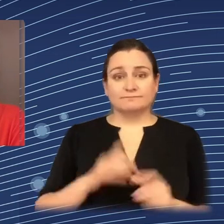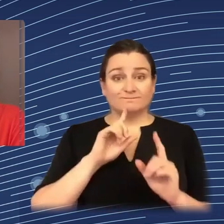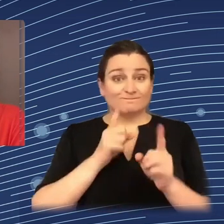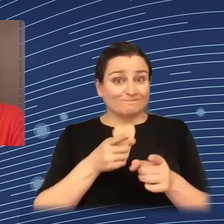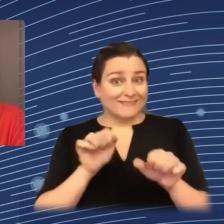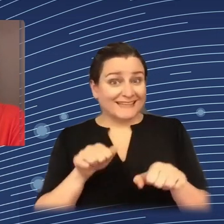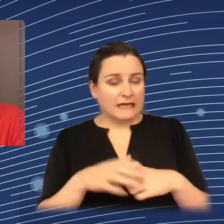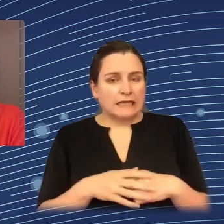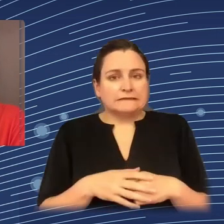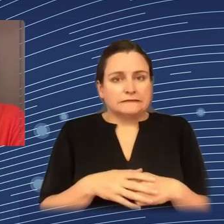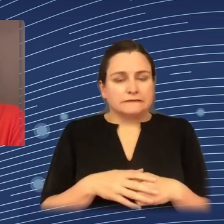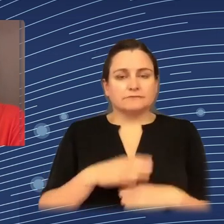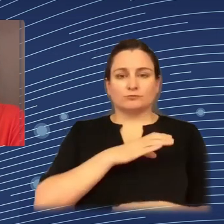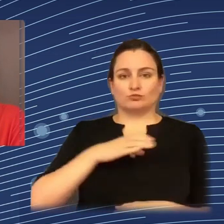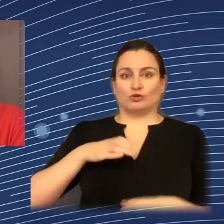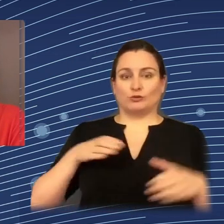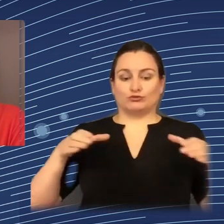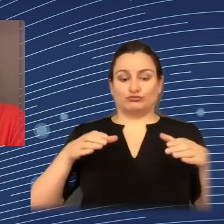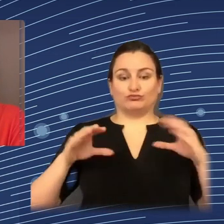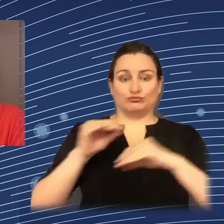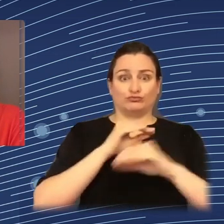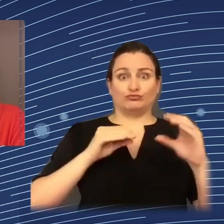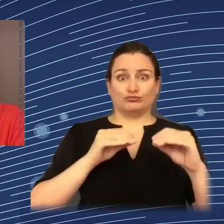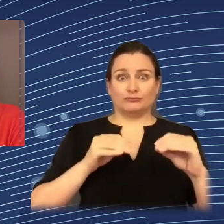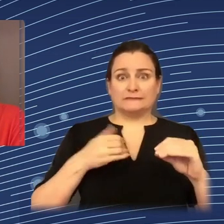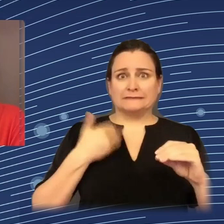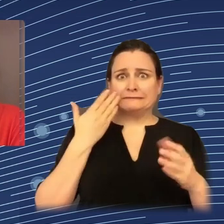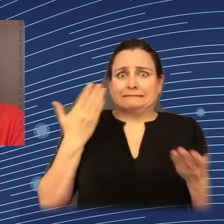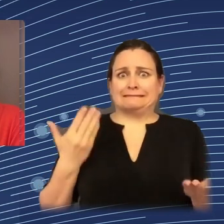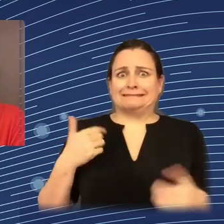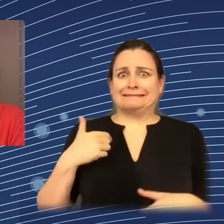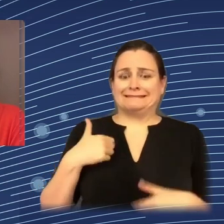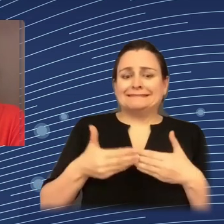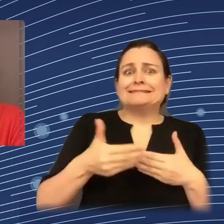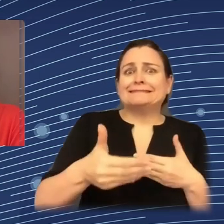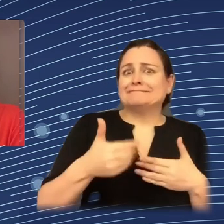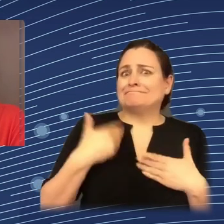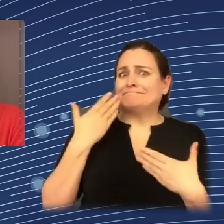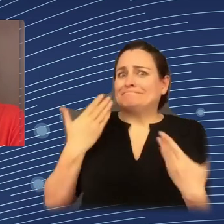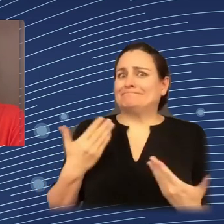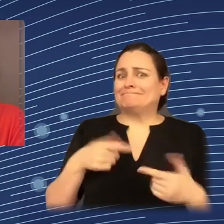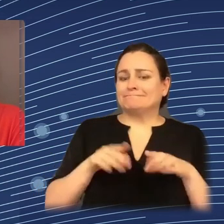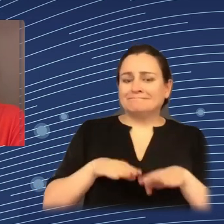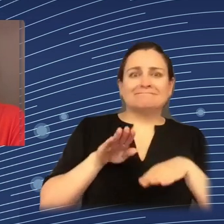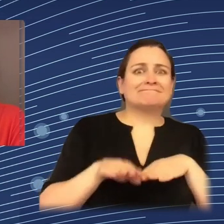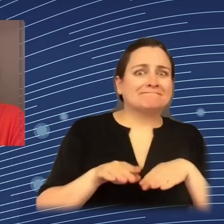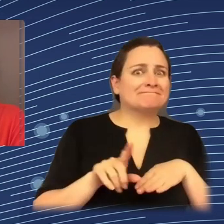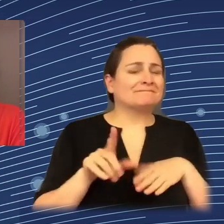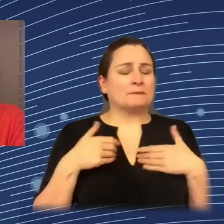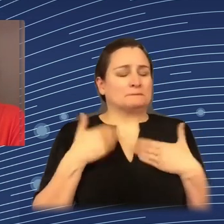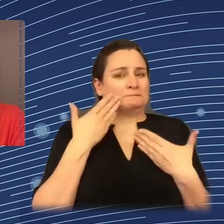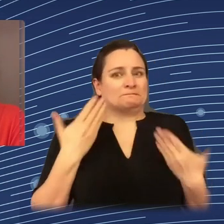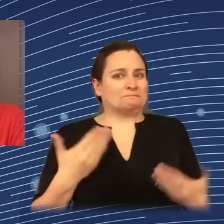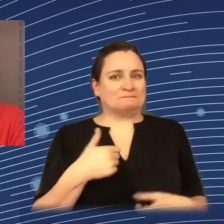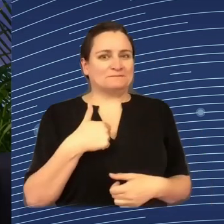what the commission will say. That's for sure. But I can give some ideas. Thank you. So we have identified